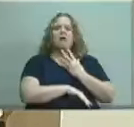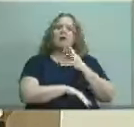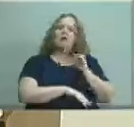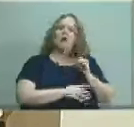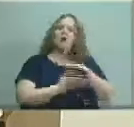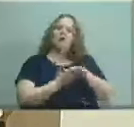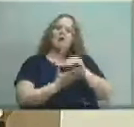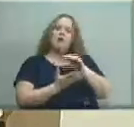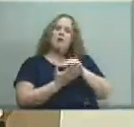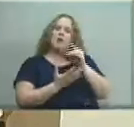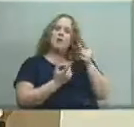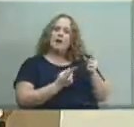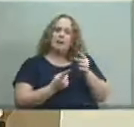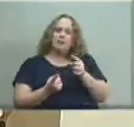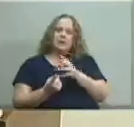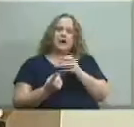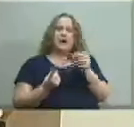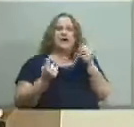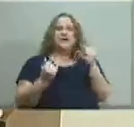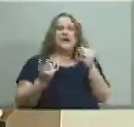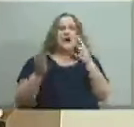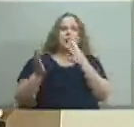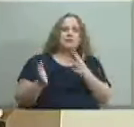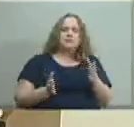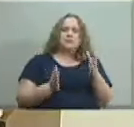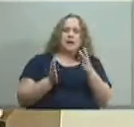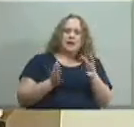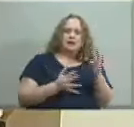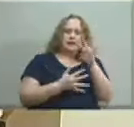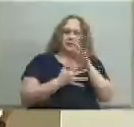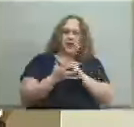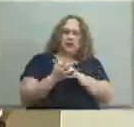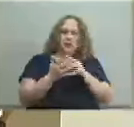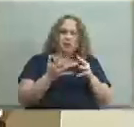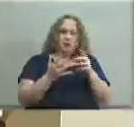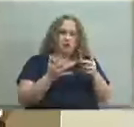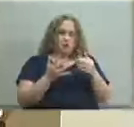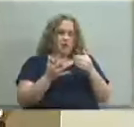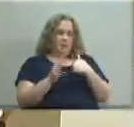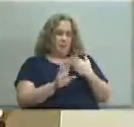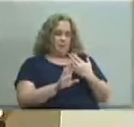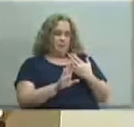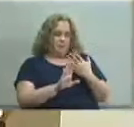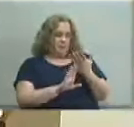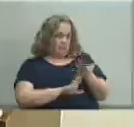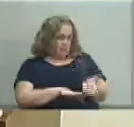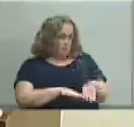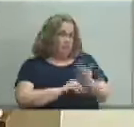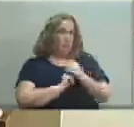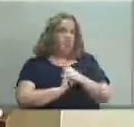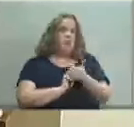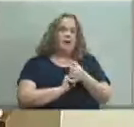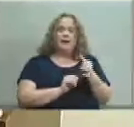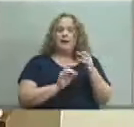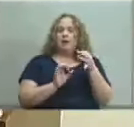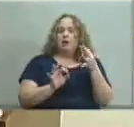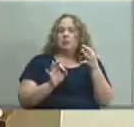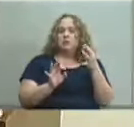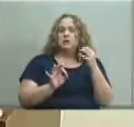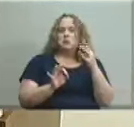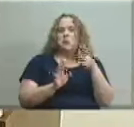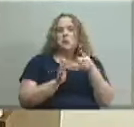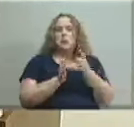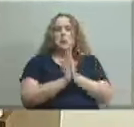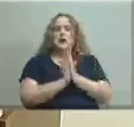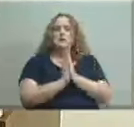and now we can turn to the planning calendar which you guys have before you any comments or requests